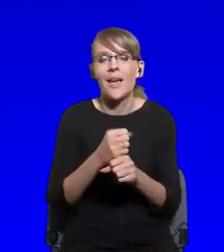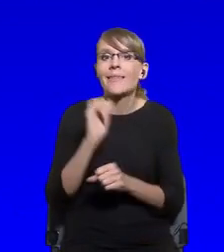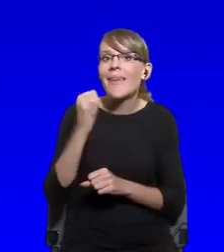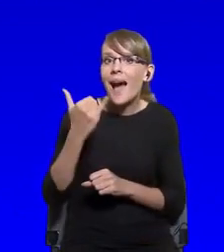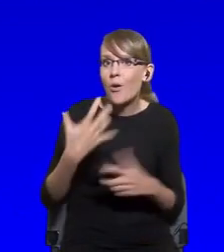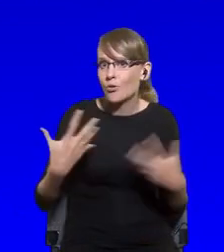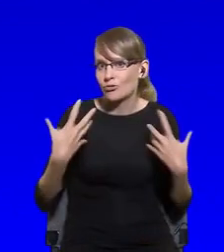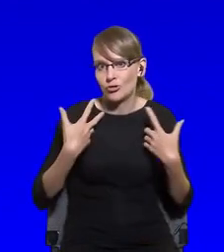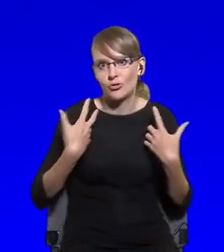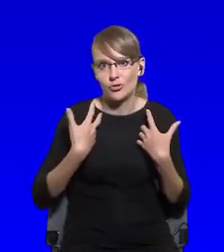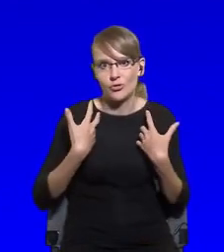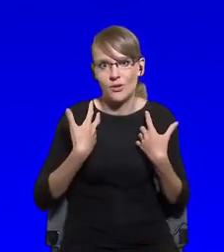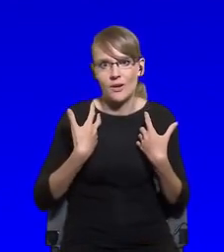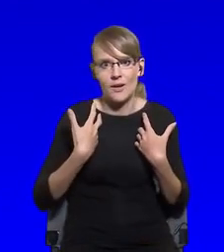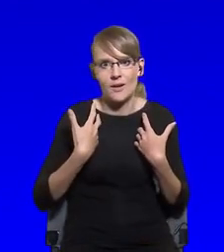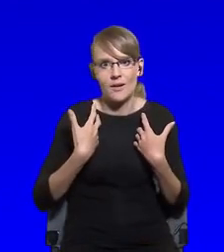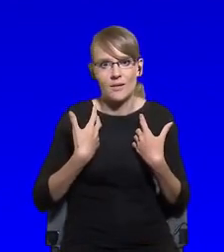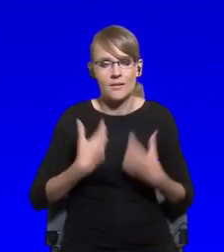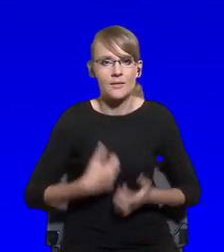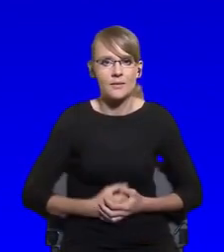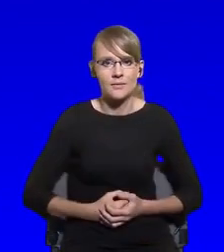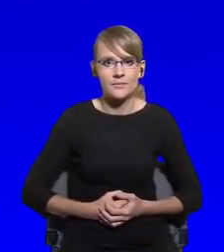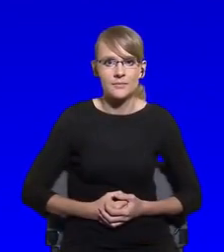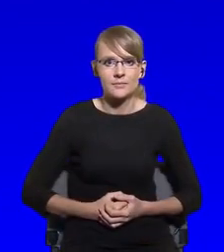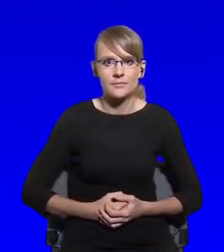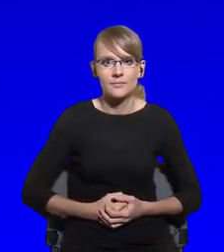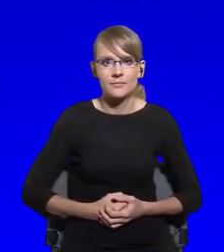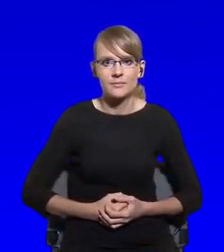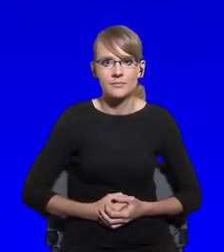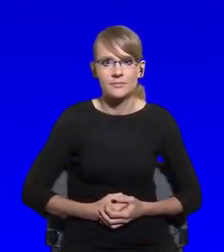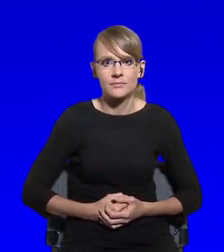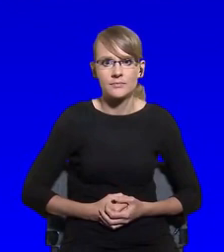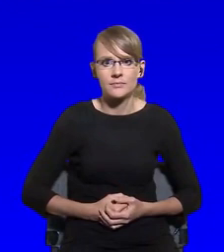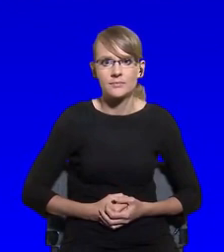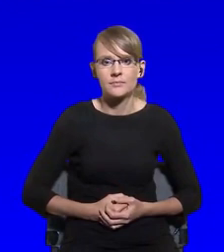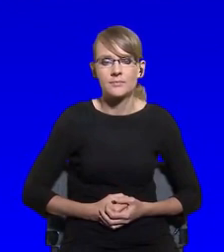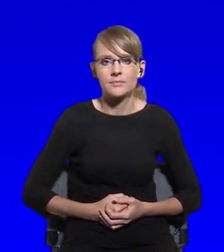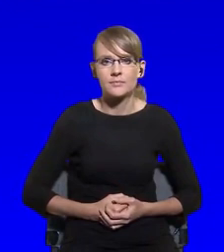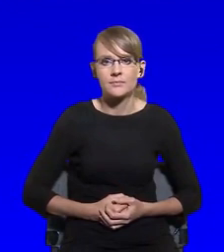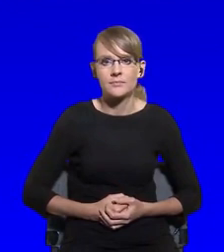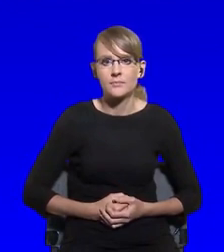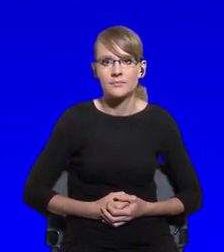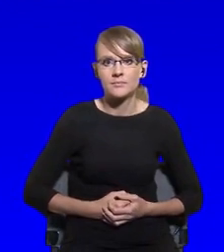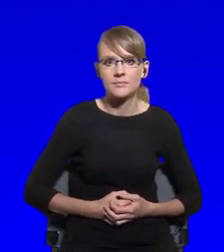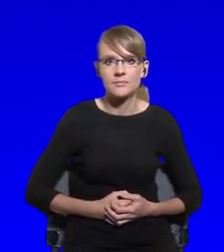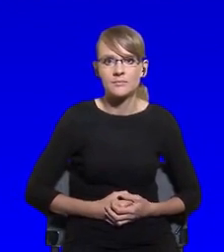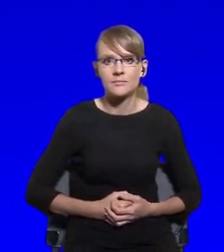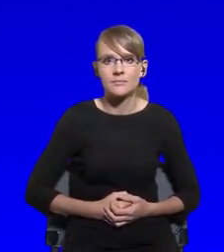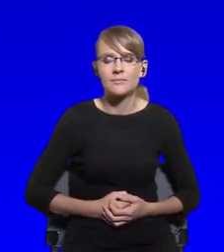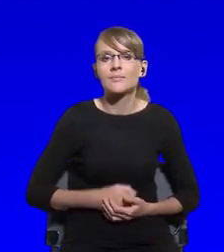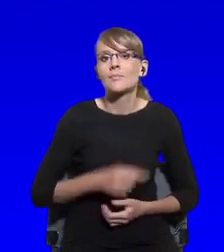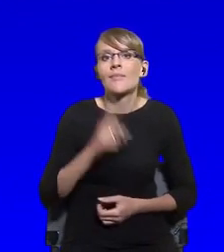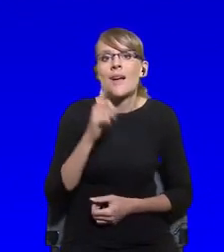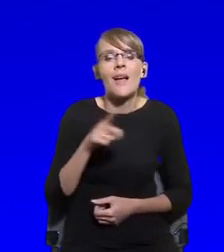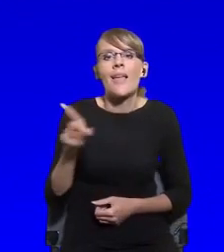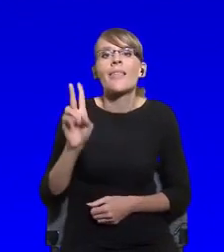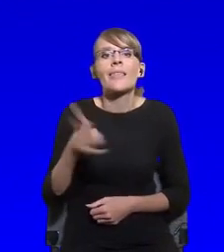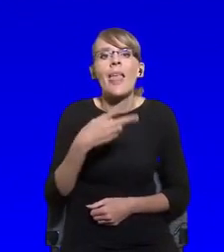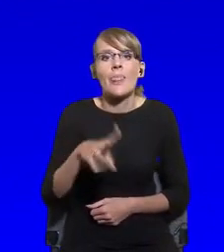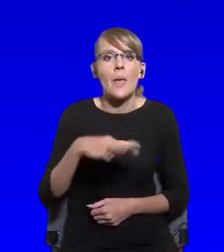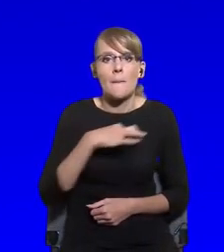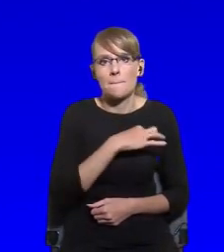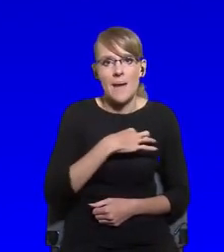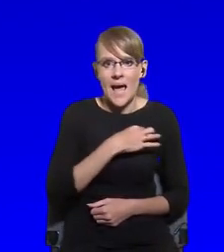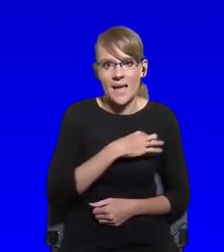but also when should liberal parties or should liberal parties who run some